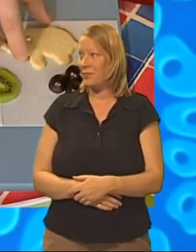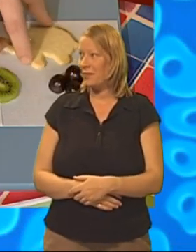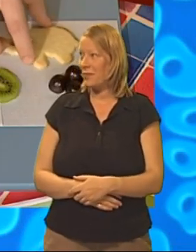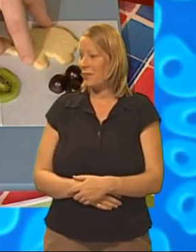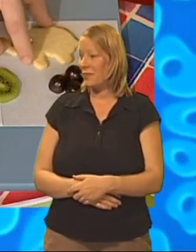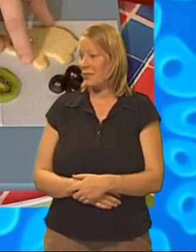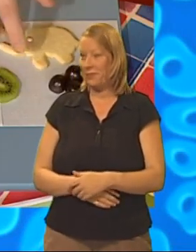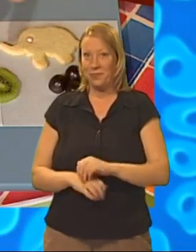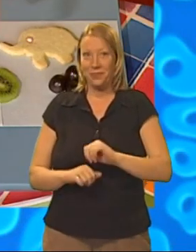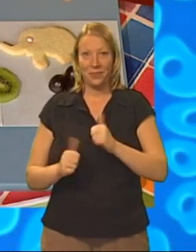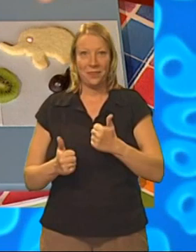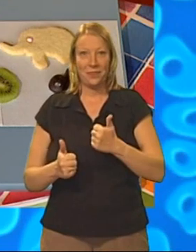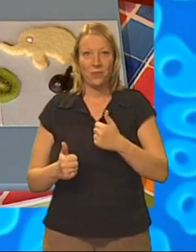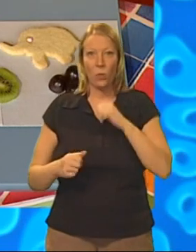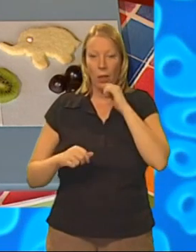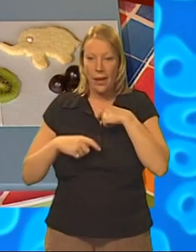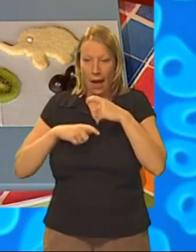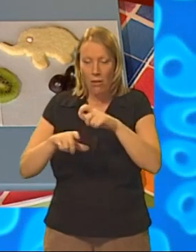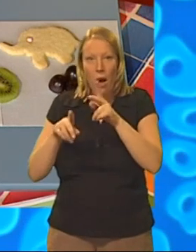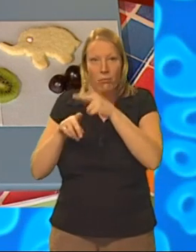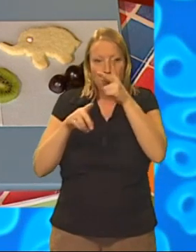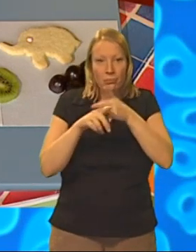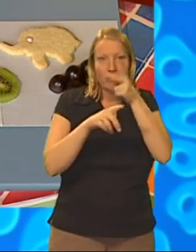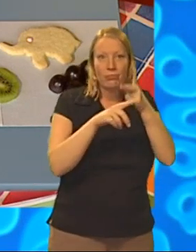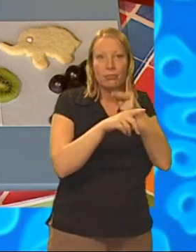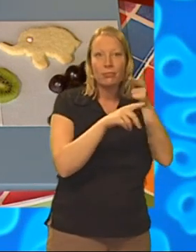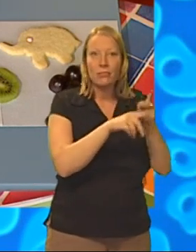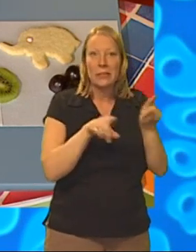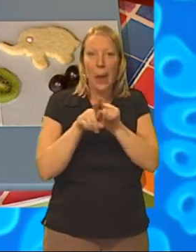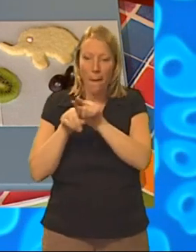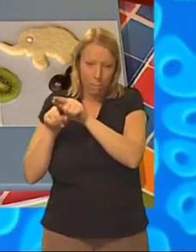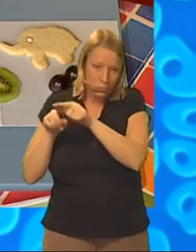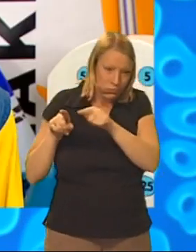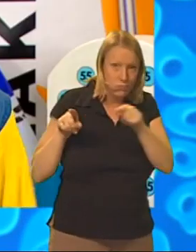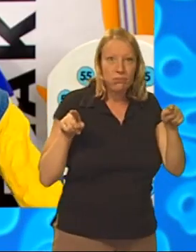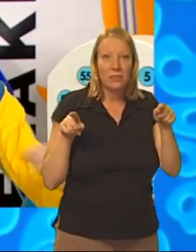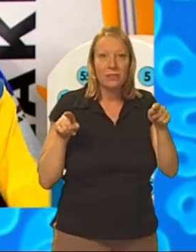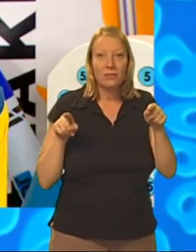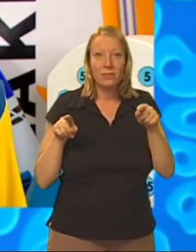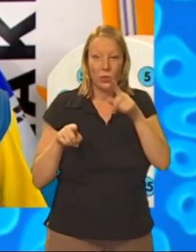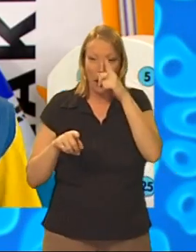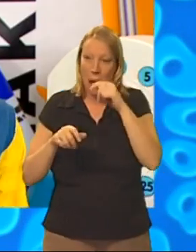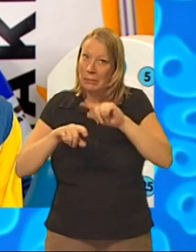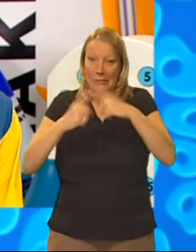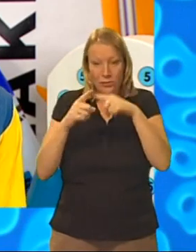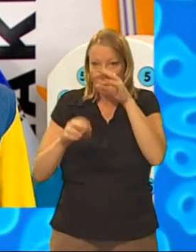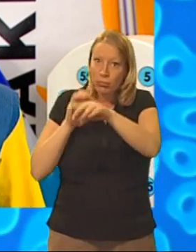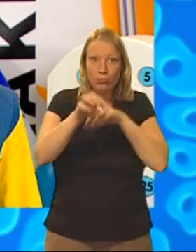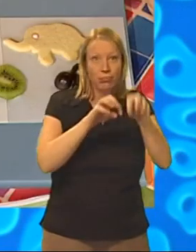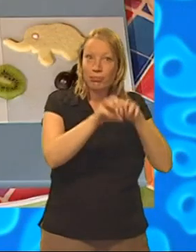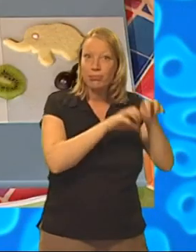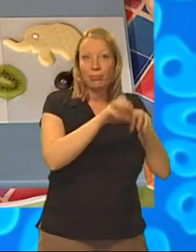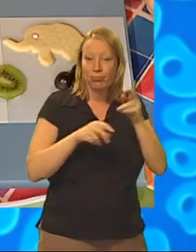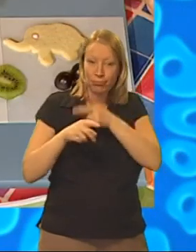There we go. And I'm going to continue with the pattern all the way to the end of the rice paper. You can make any pattern you like with the fruits.